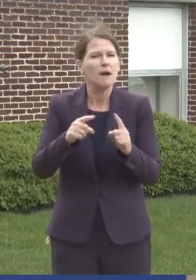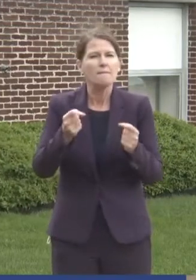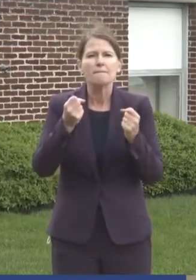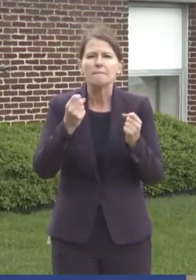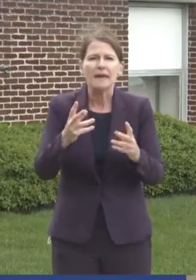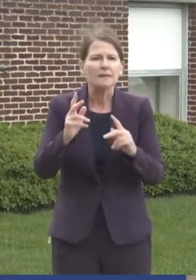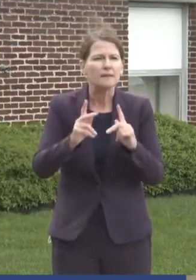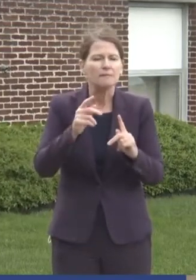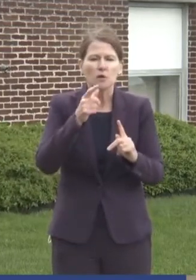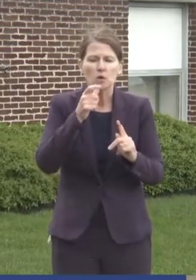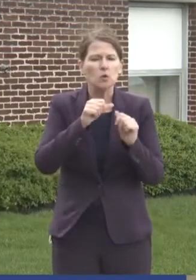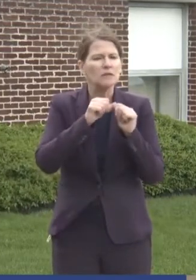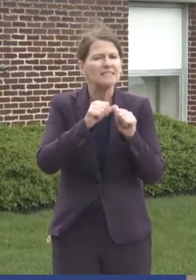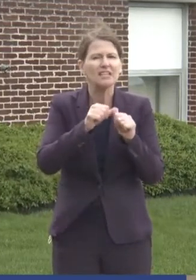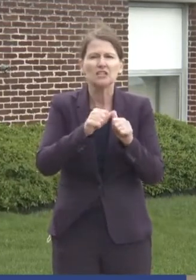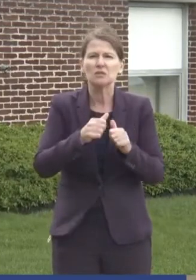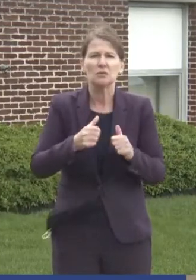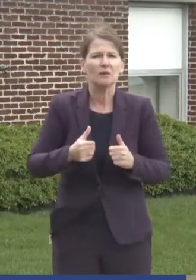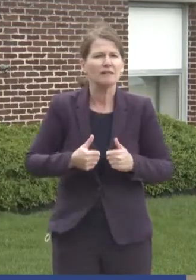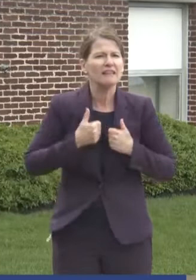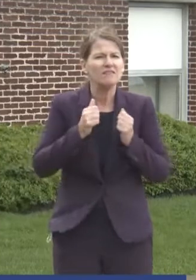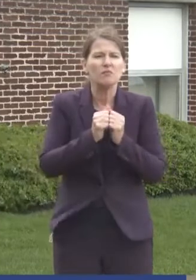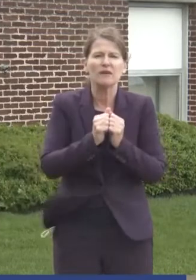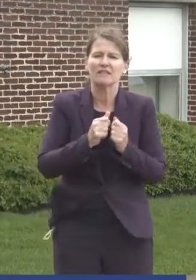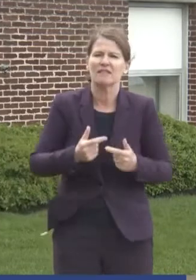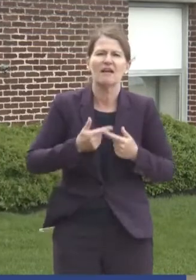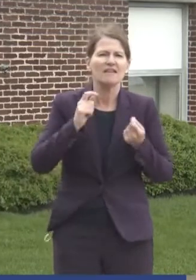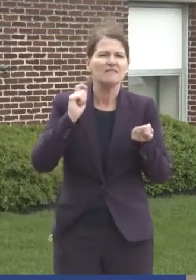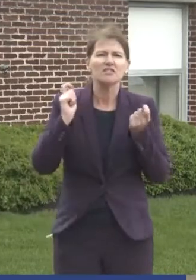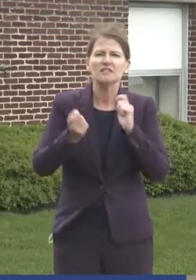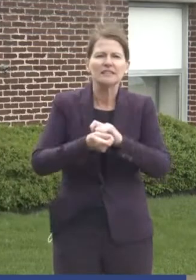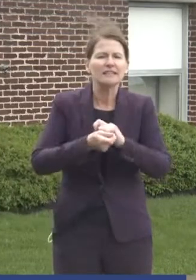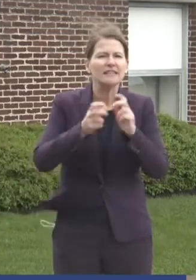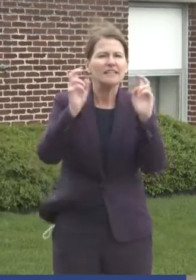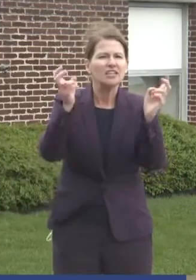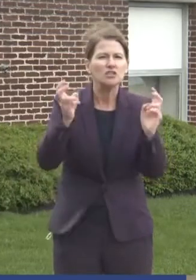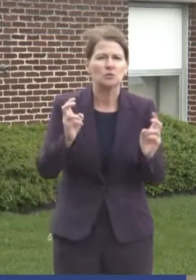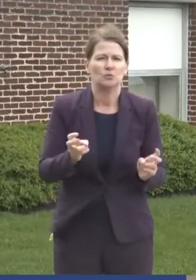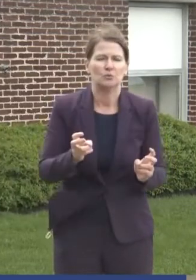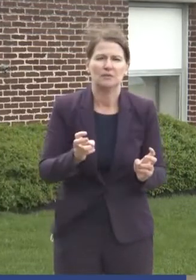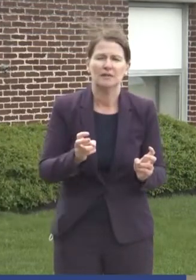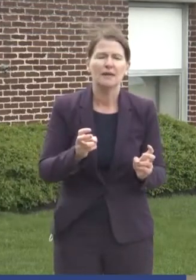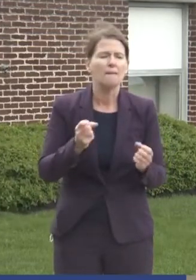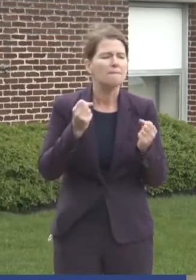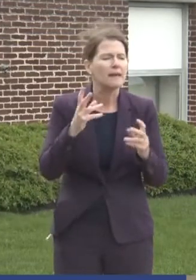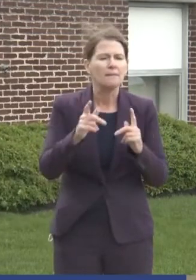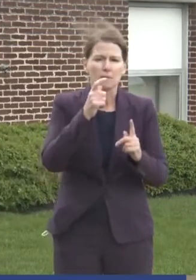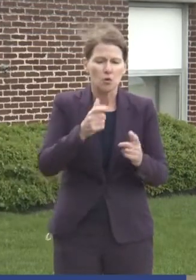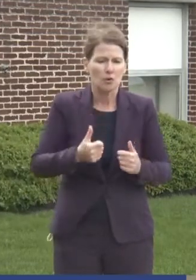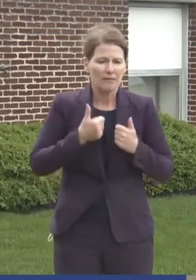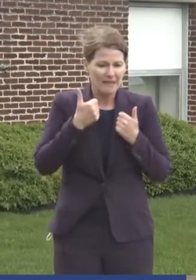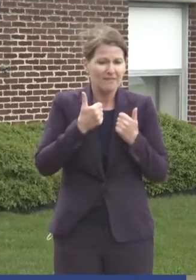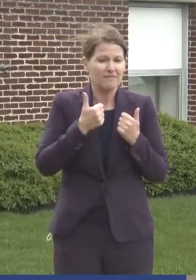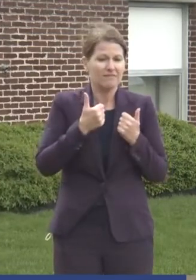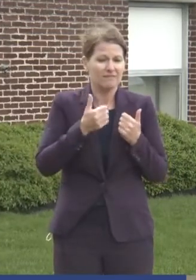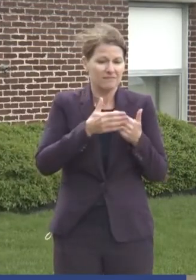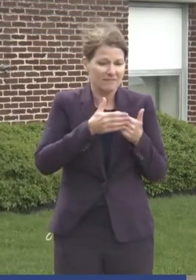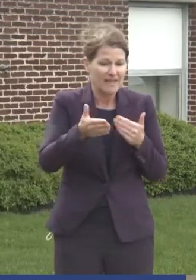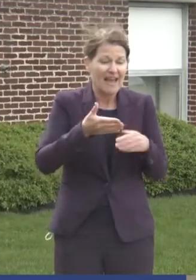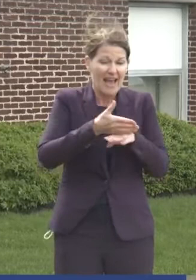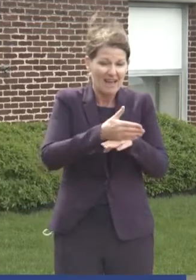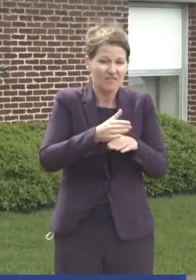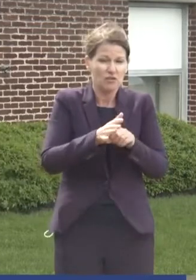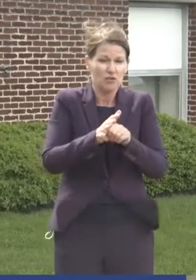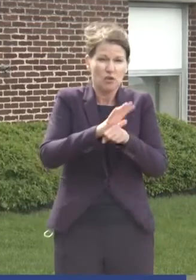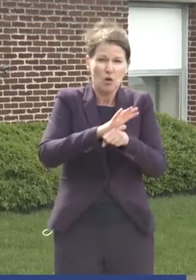live live with life-altering issues. Many people who have survived COVID continue to live